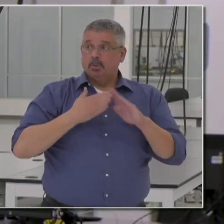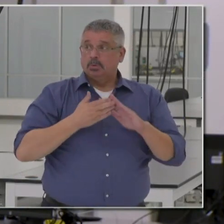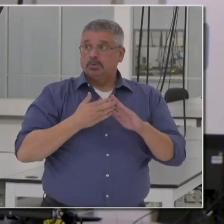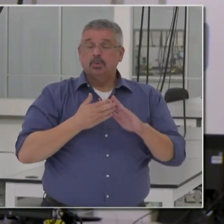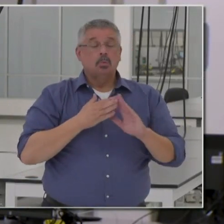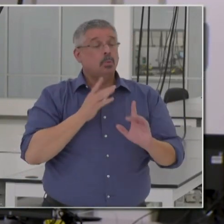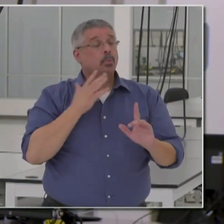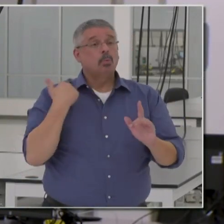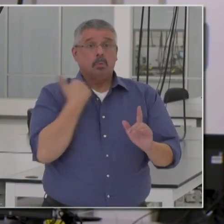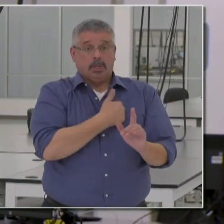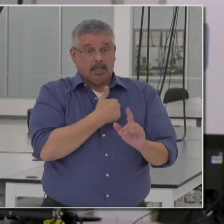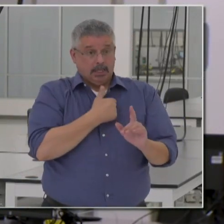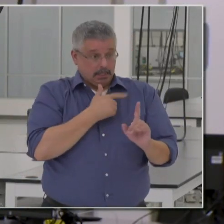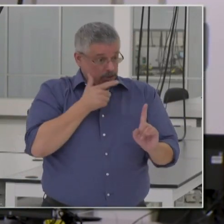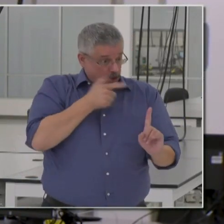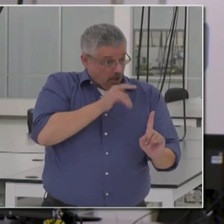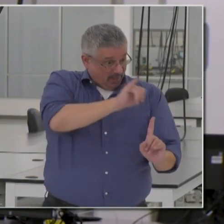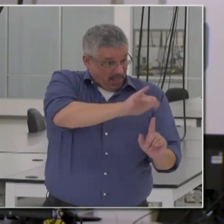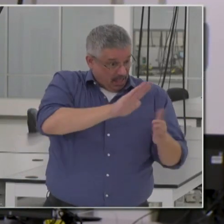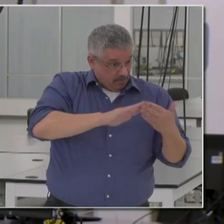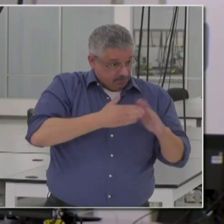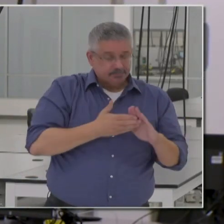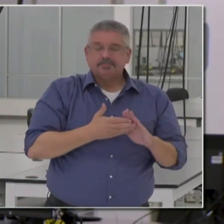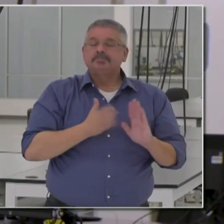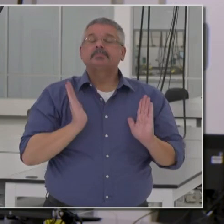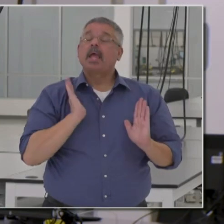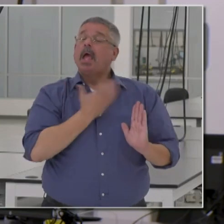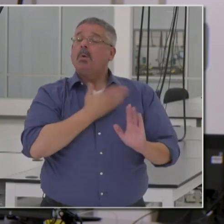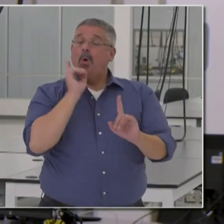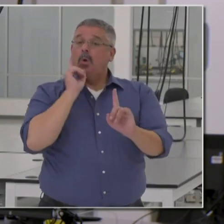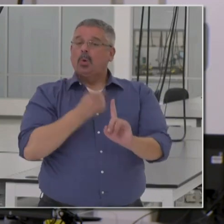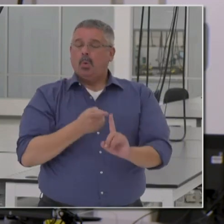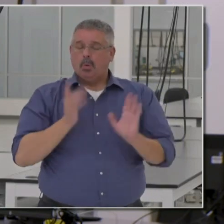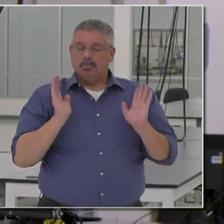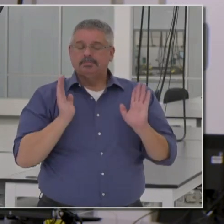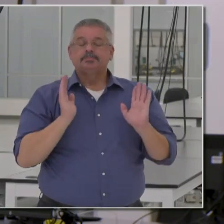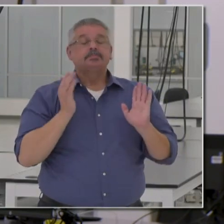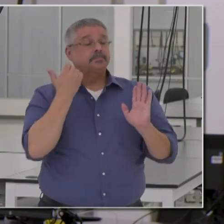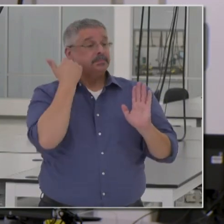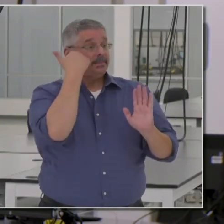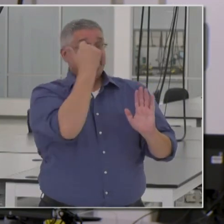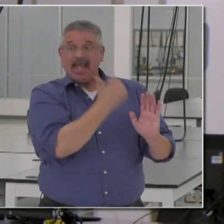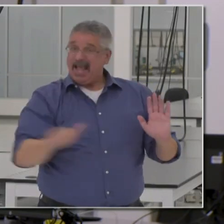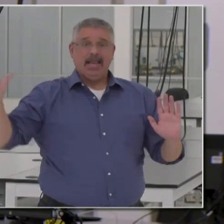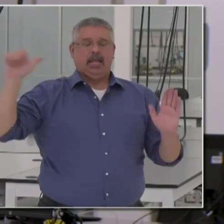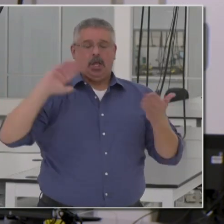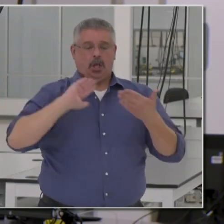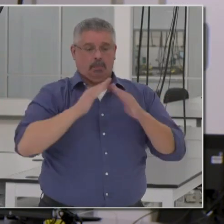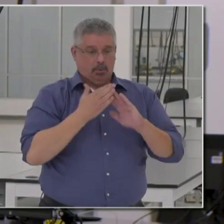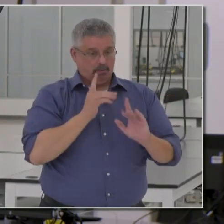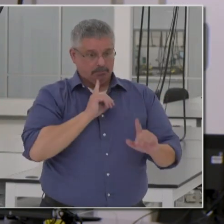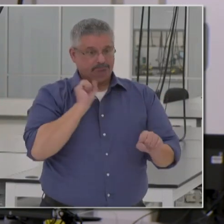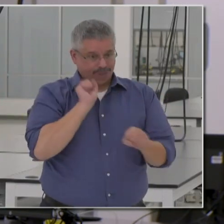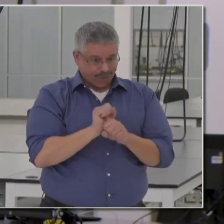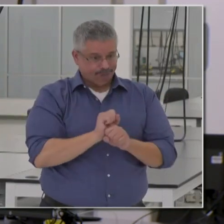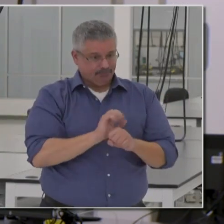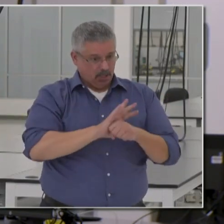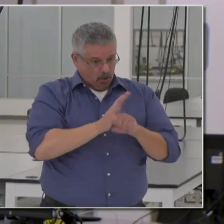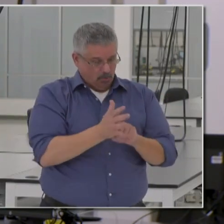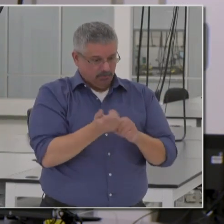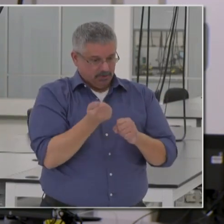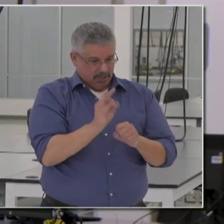that we're targeting. And so our goal through the testing task force is that any community that is impacted by the pandemic